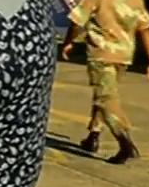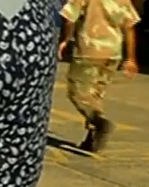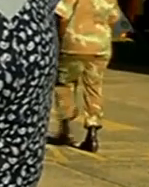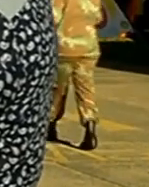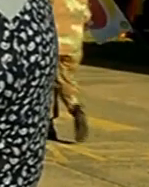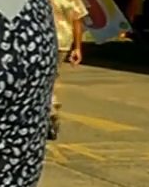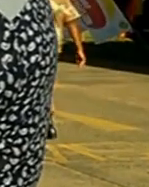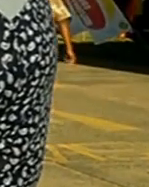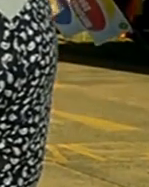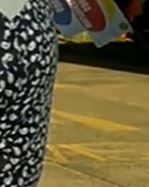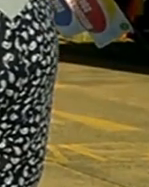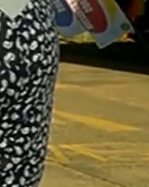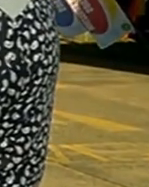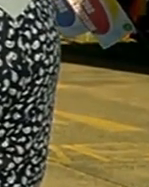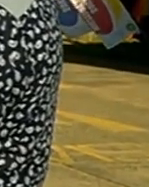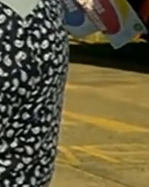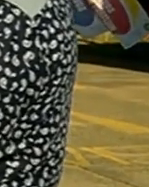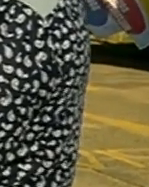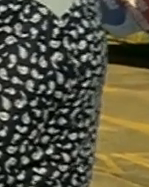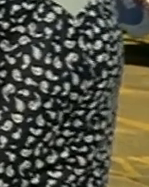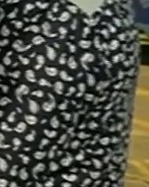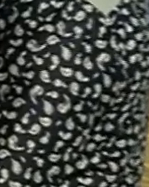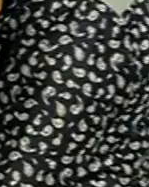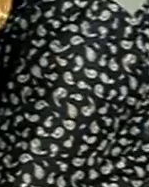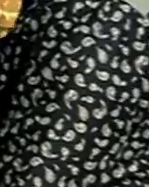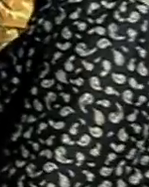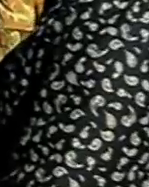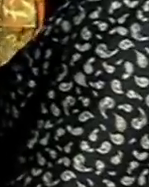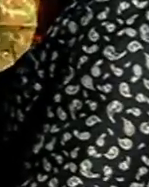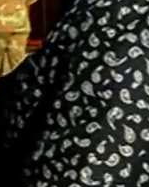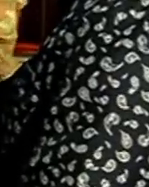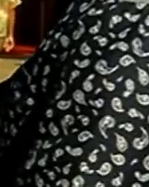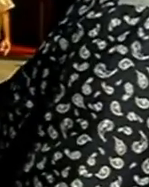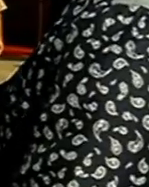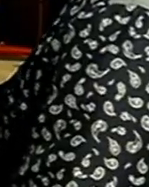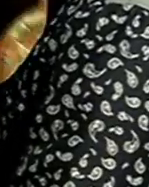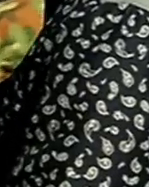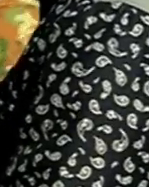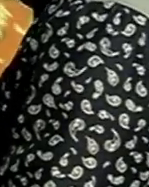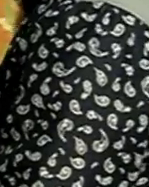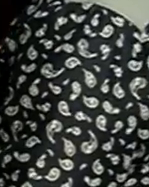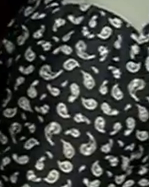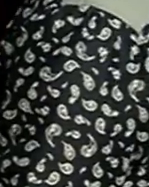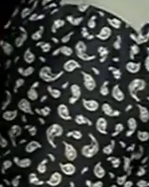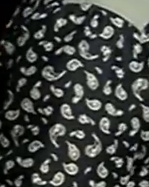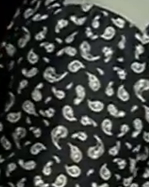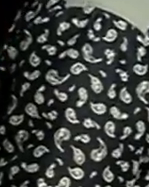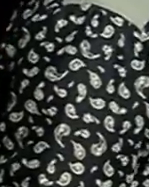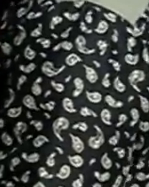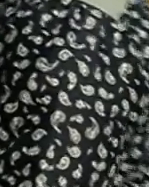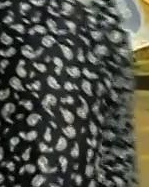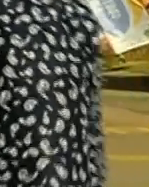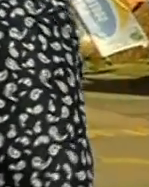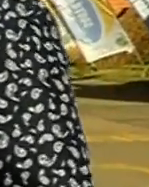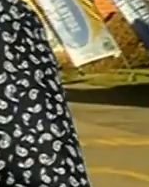And we believe until such time the chief says something different but we will remain on the ground. Yes, thank you. Thank you very